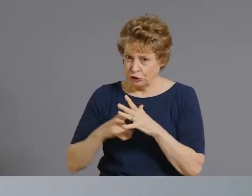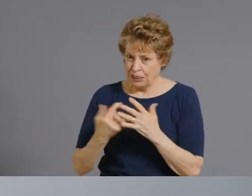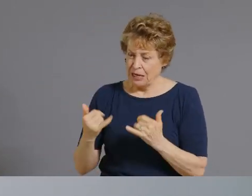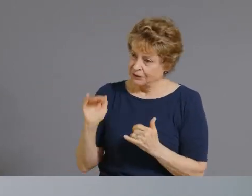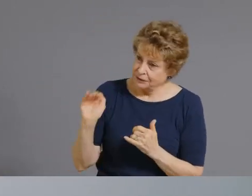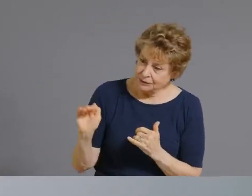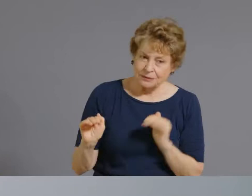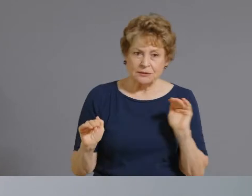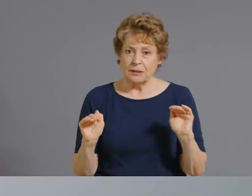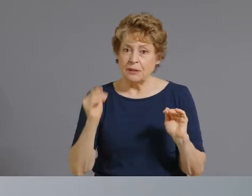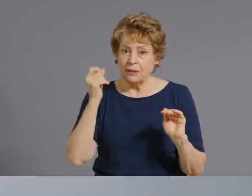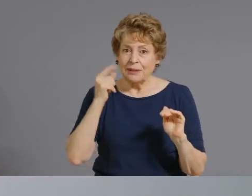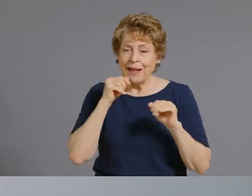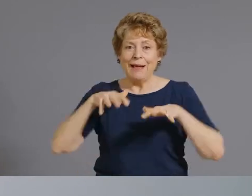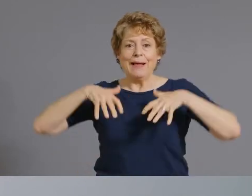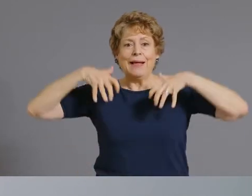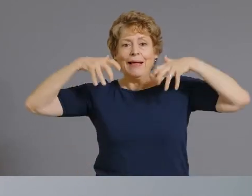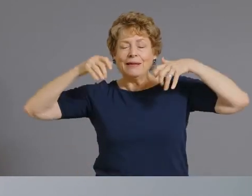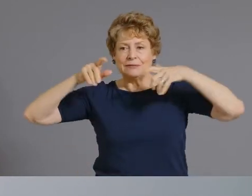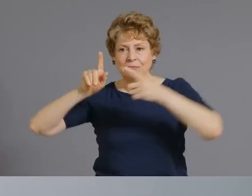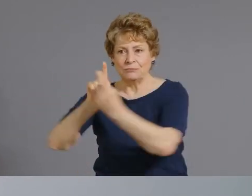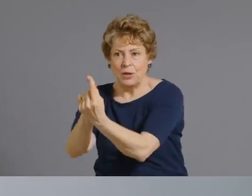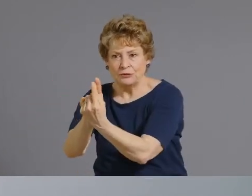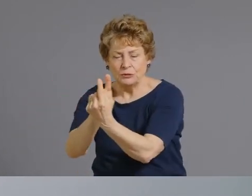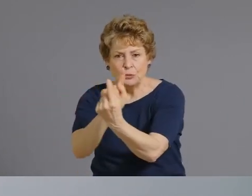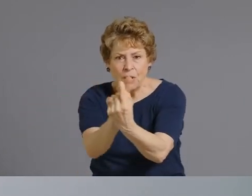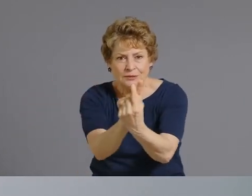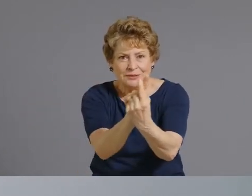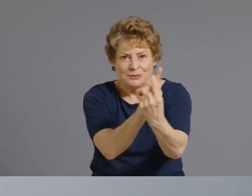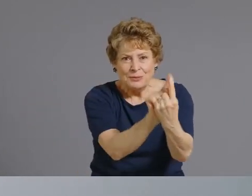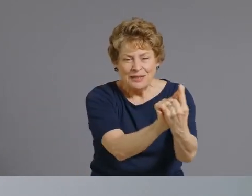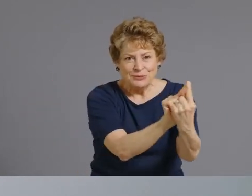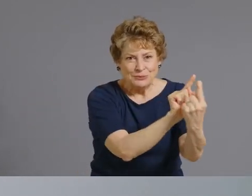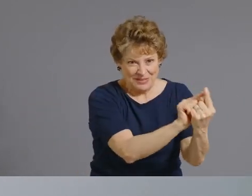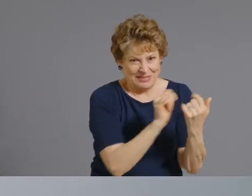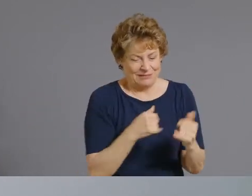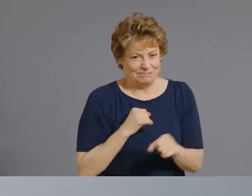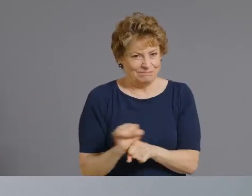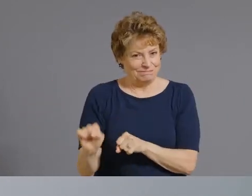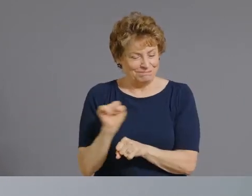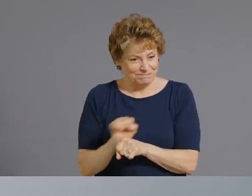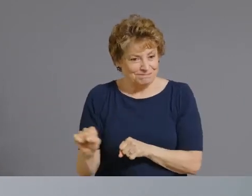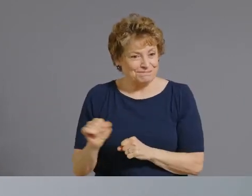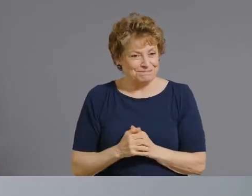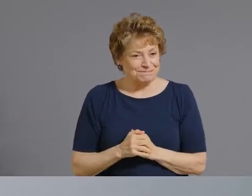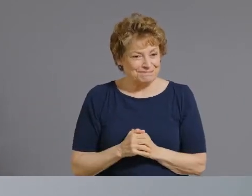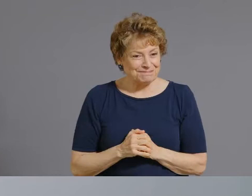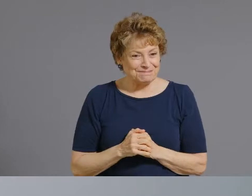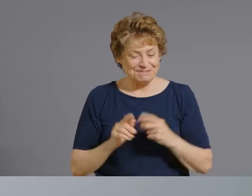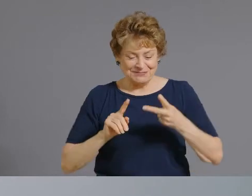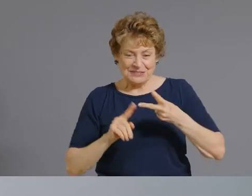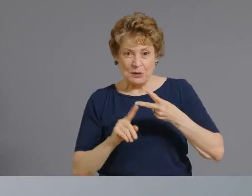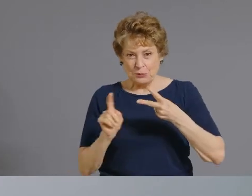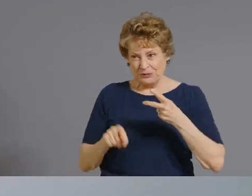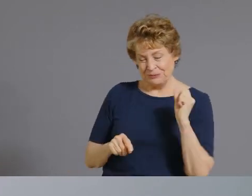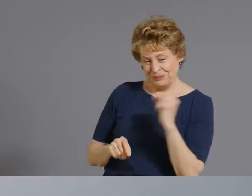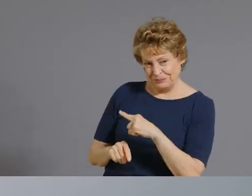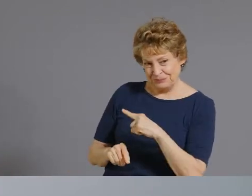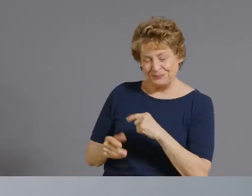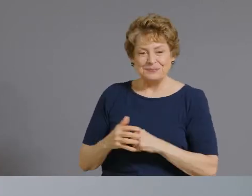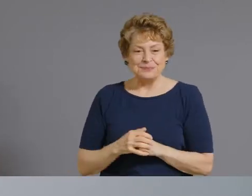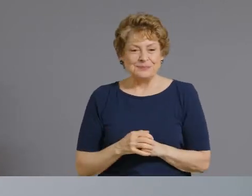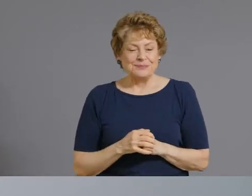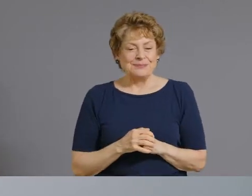second questions deal with the issue of the uh number of